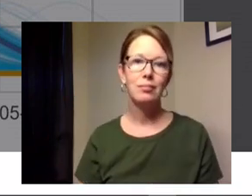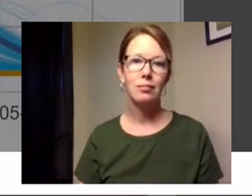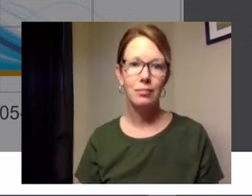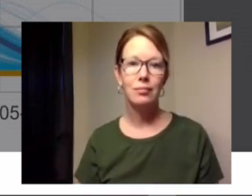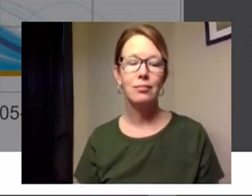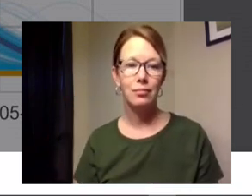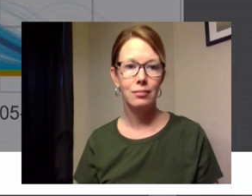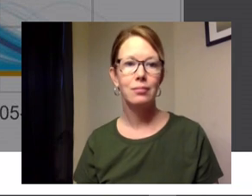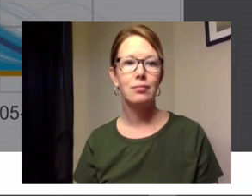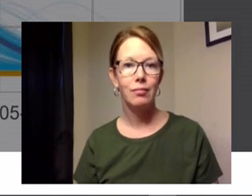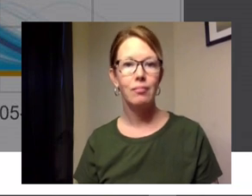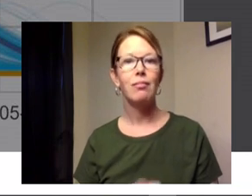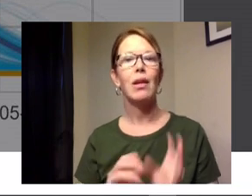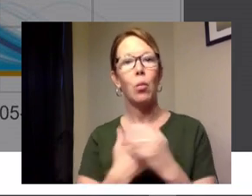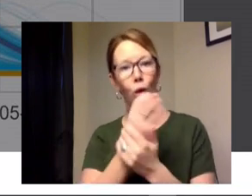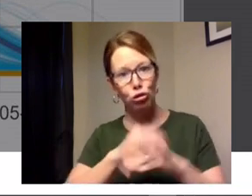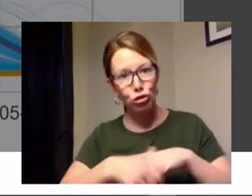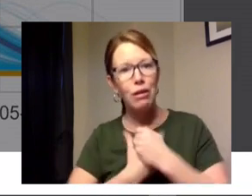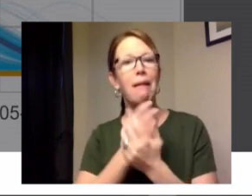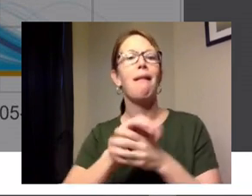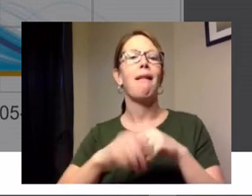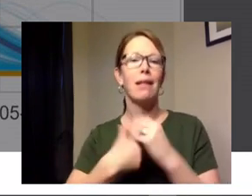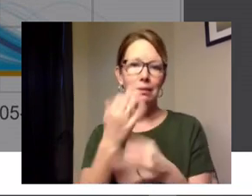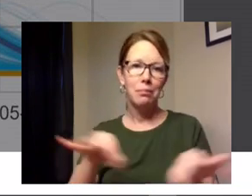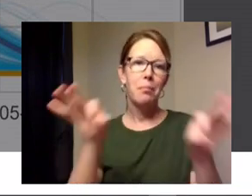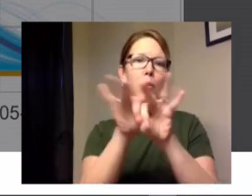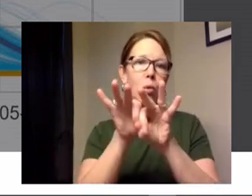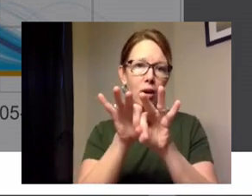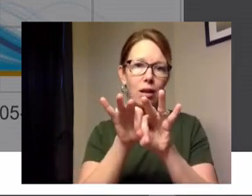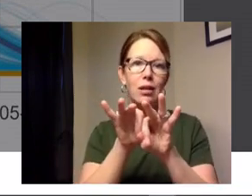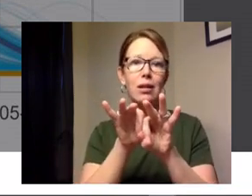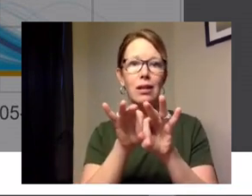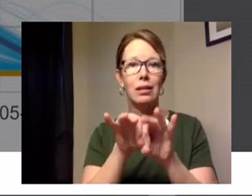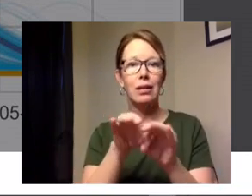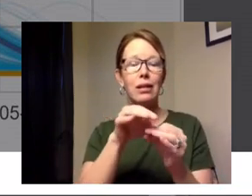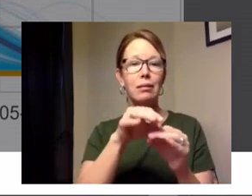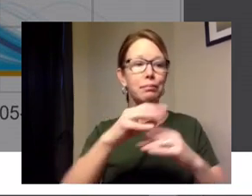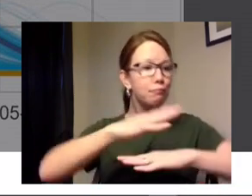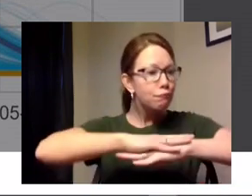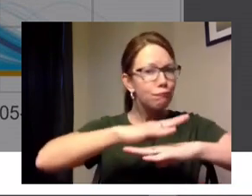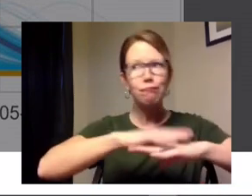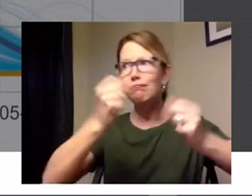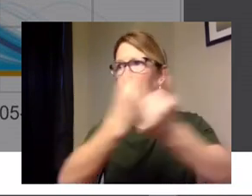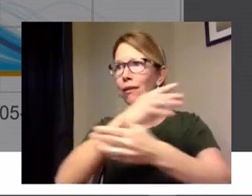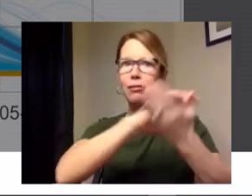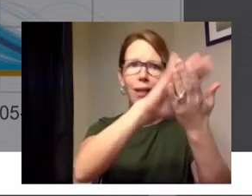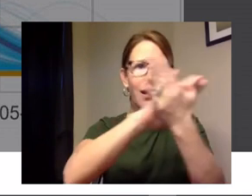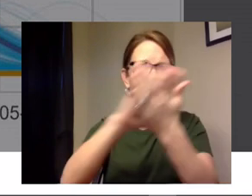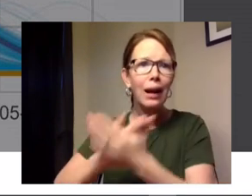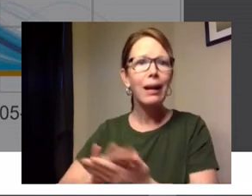you know wash your hands clean your surfaces stay six feet apart um